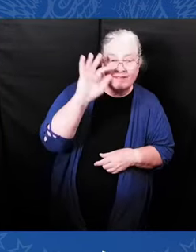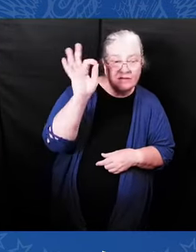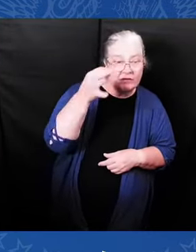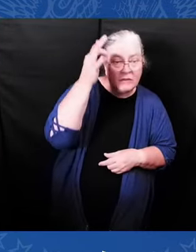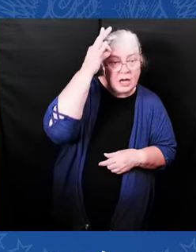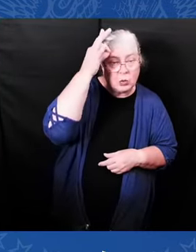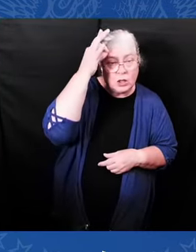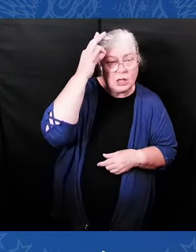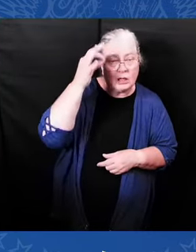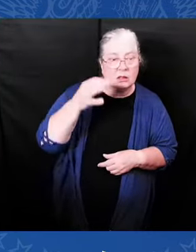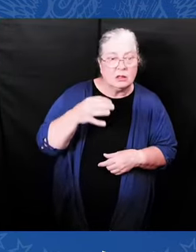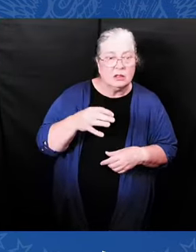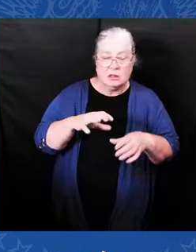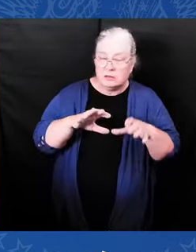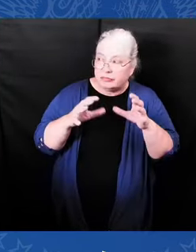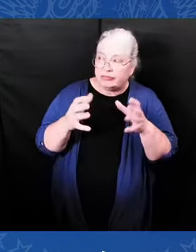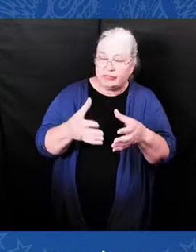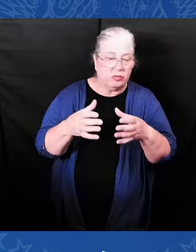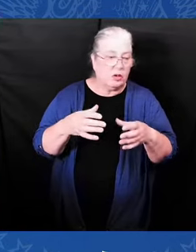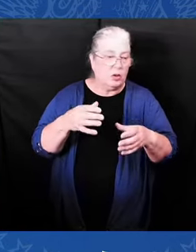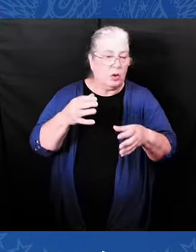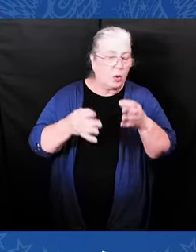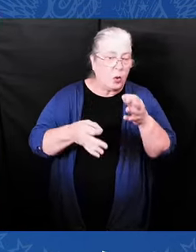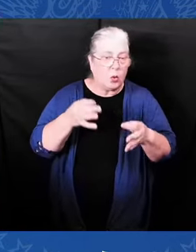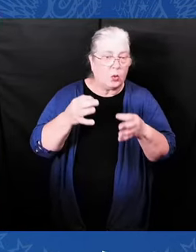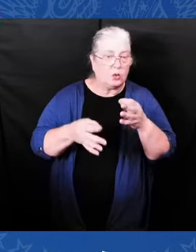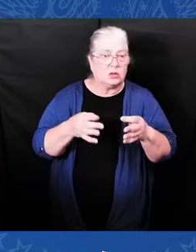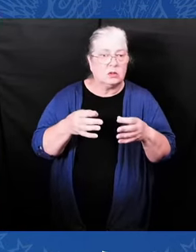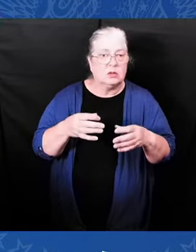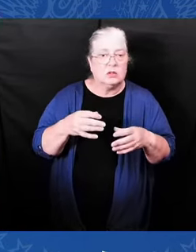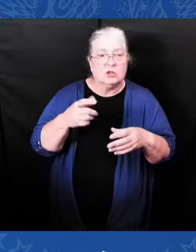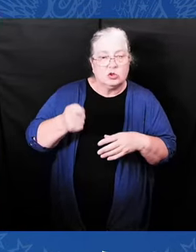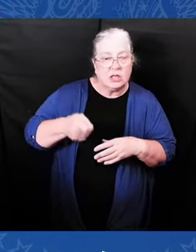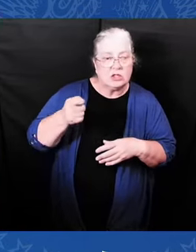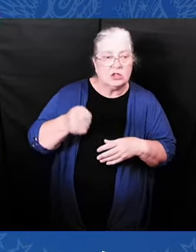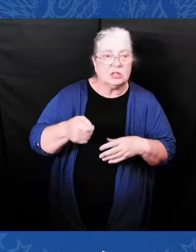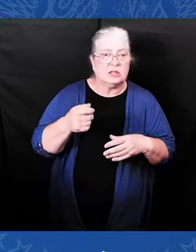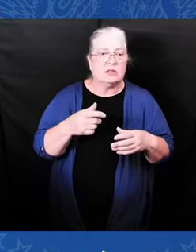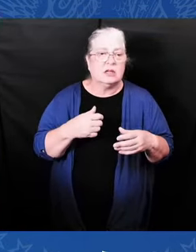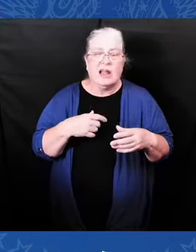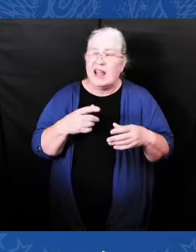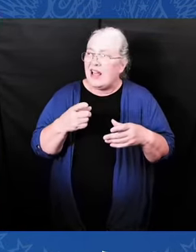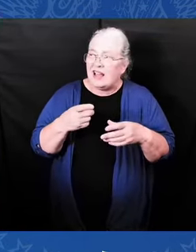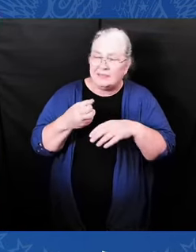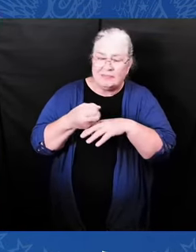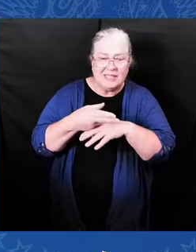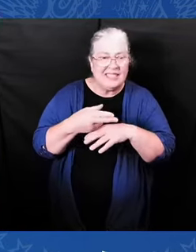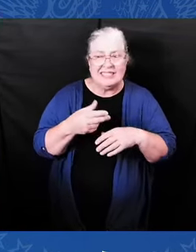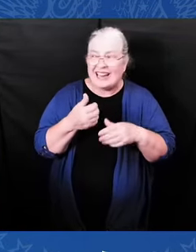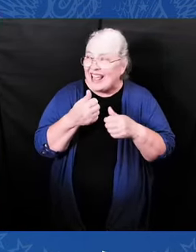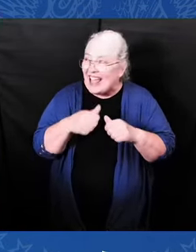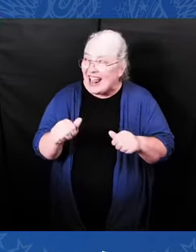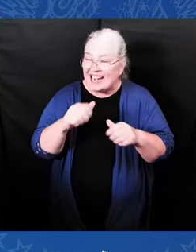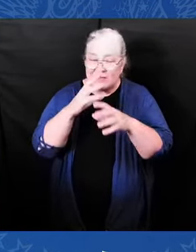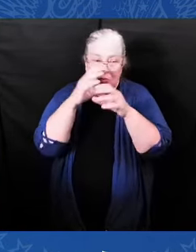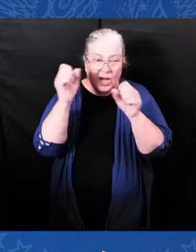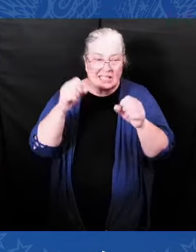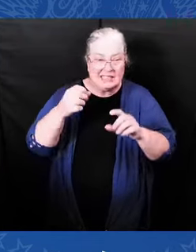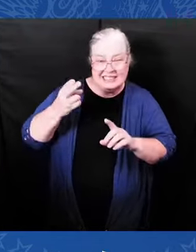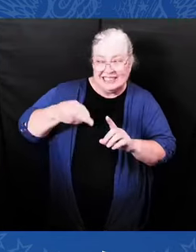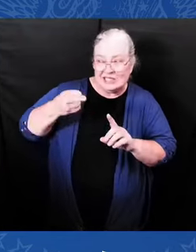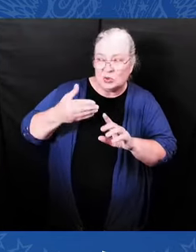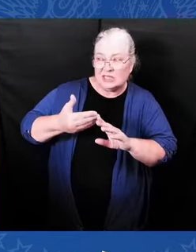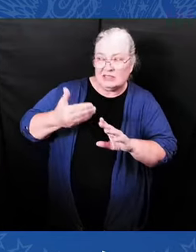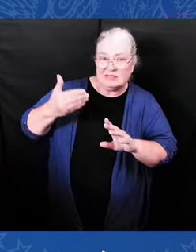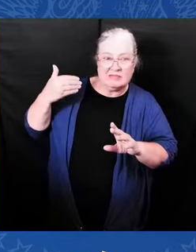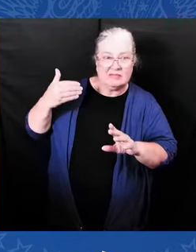We made the largest increase in Pell Grants in over a decade, helping students from families who near — who nearly make less than $60,000